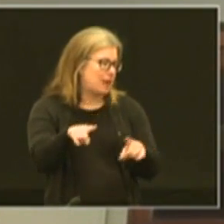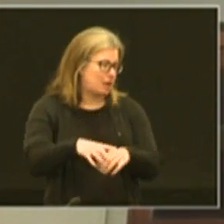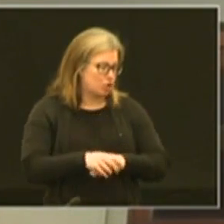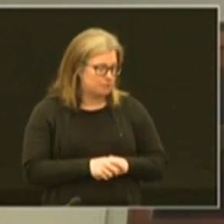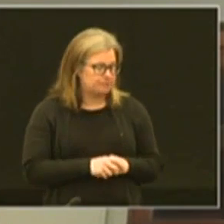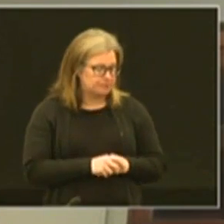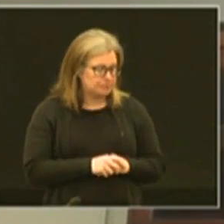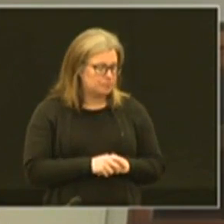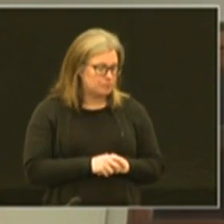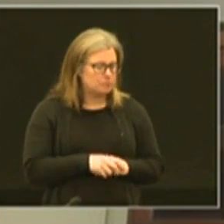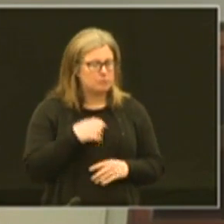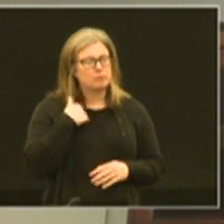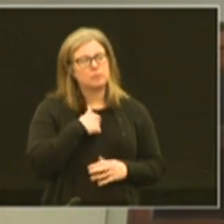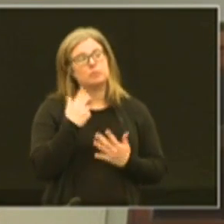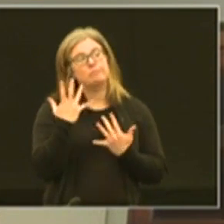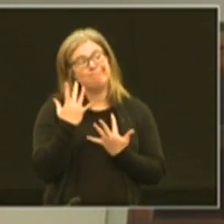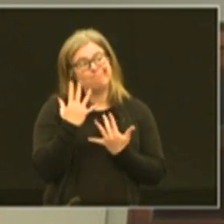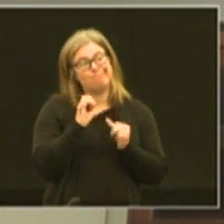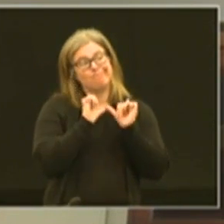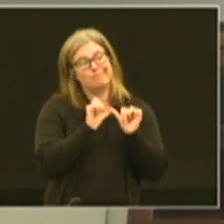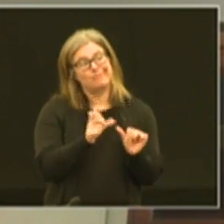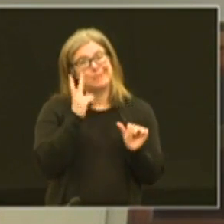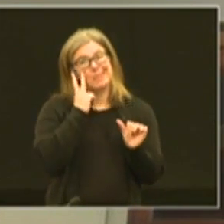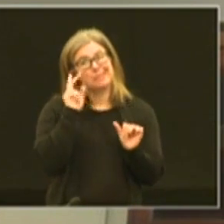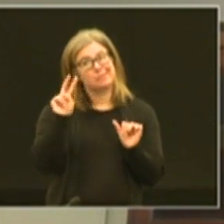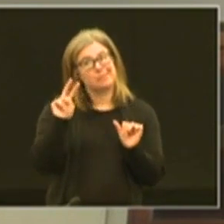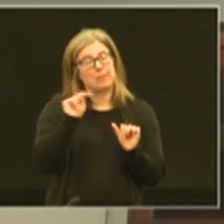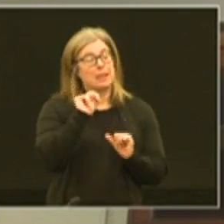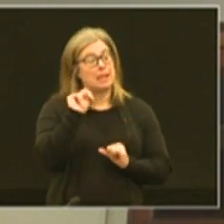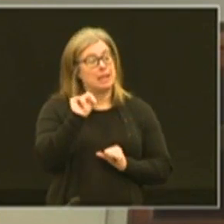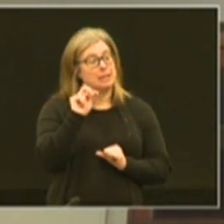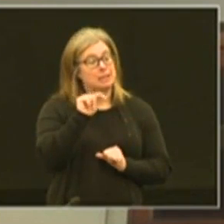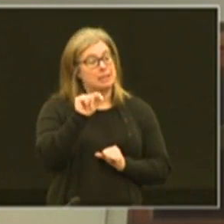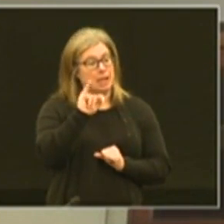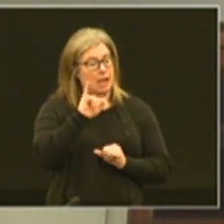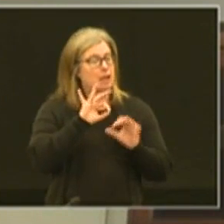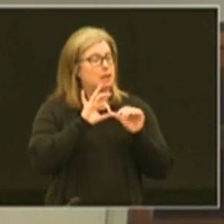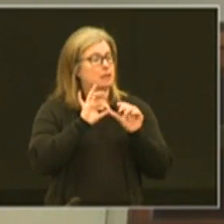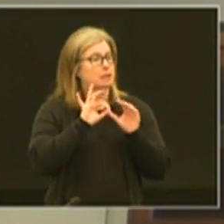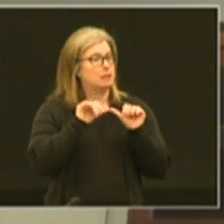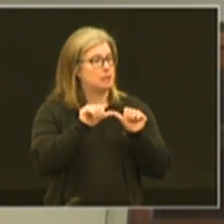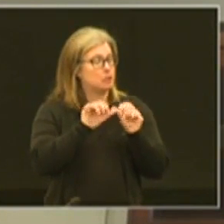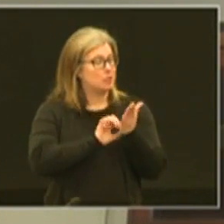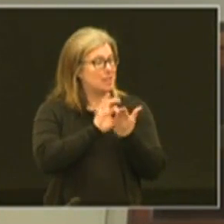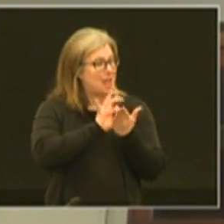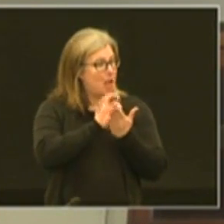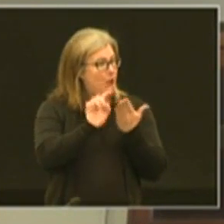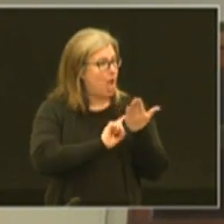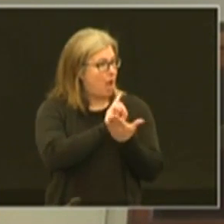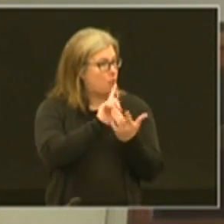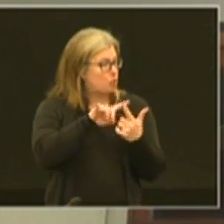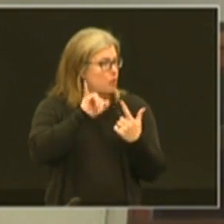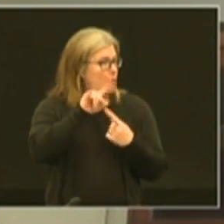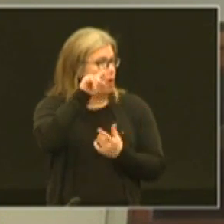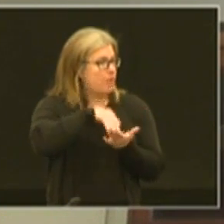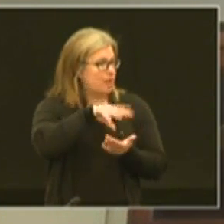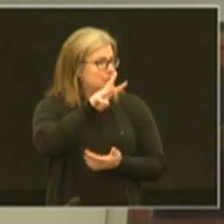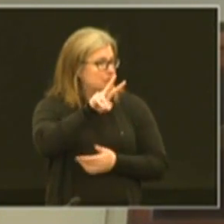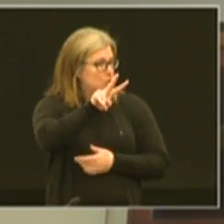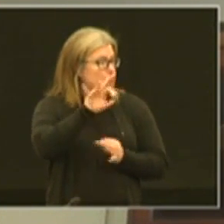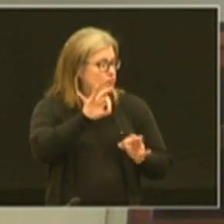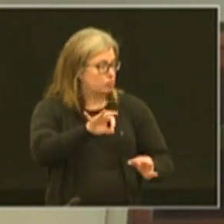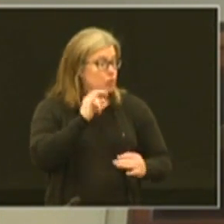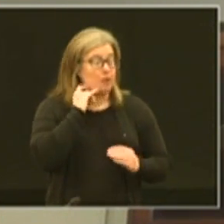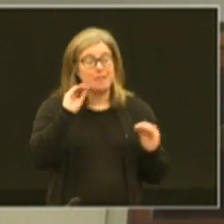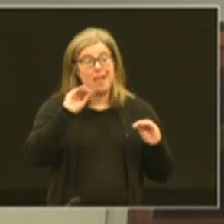so we will wait to continue to see it nti continues to count as hours towards that 1062